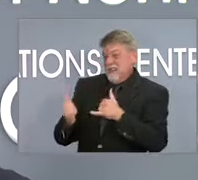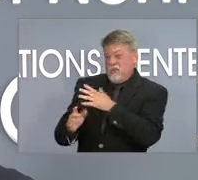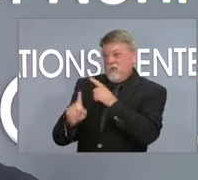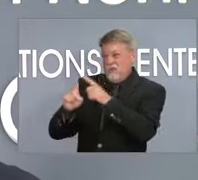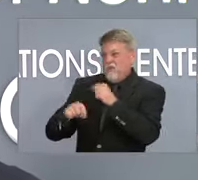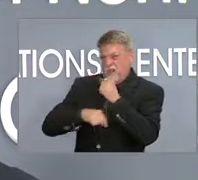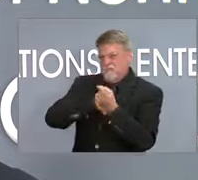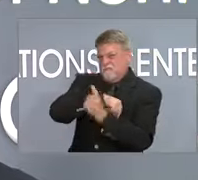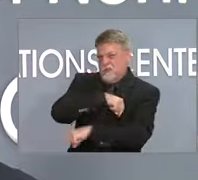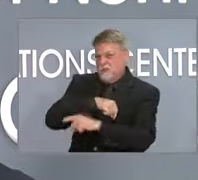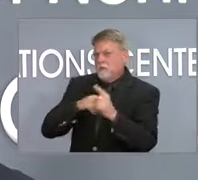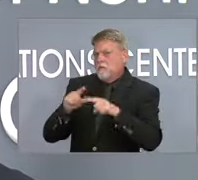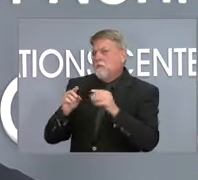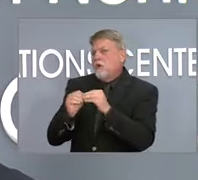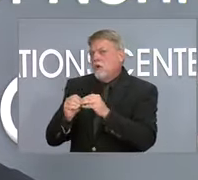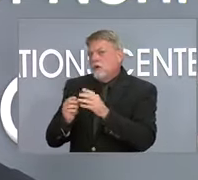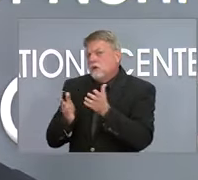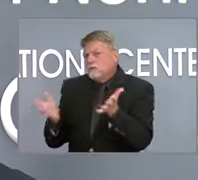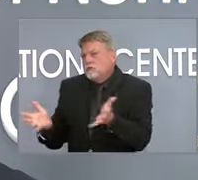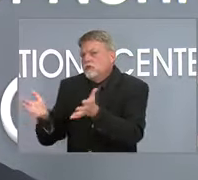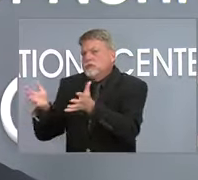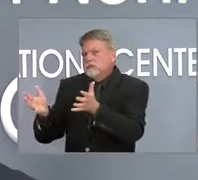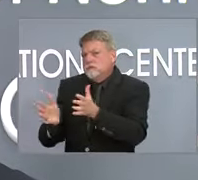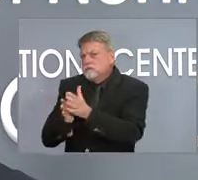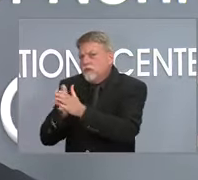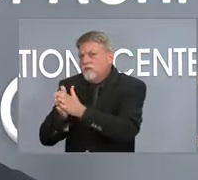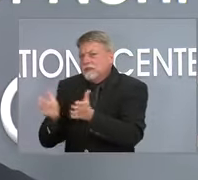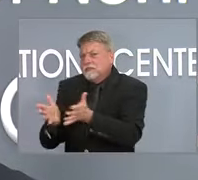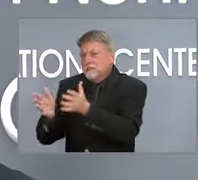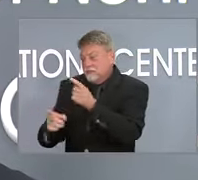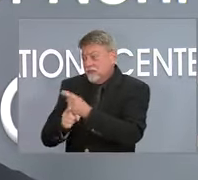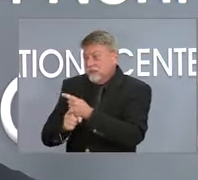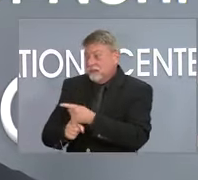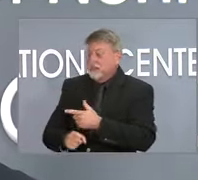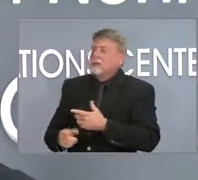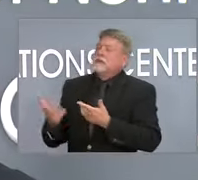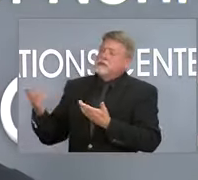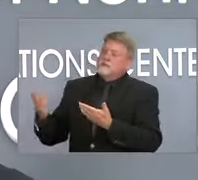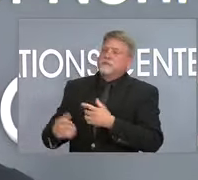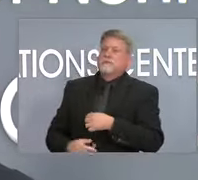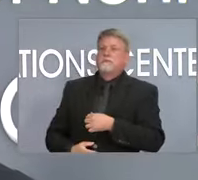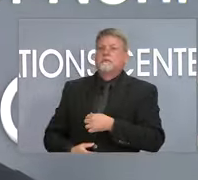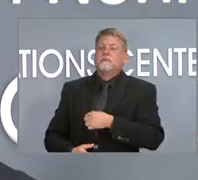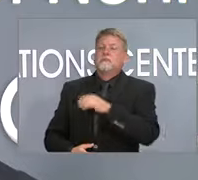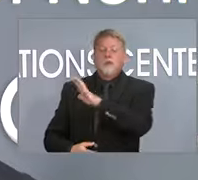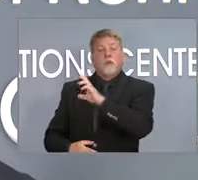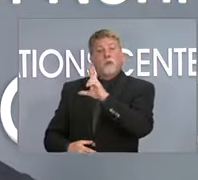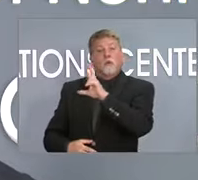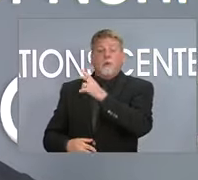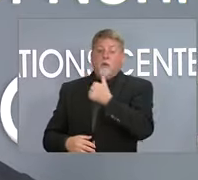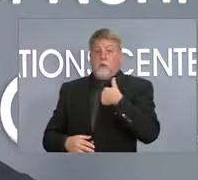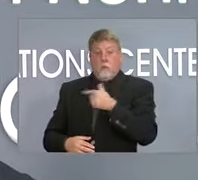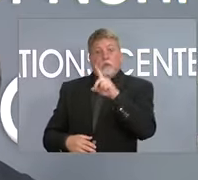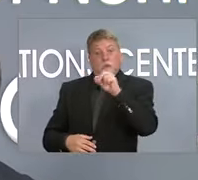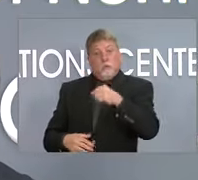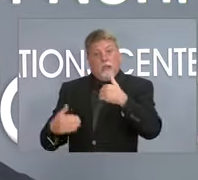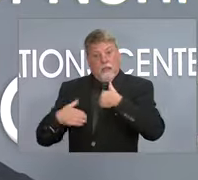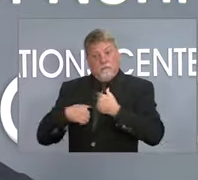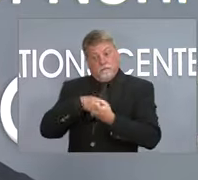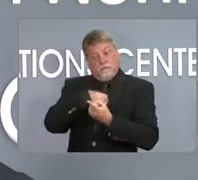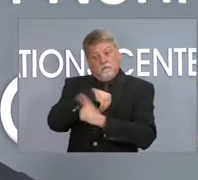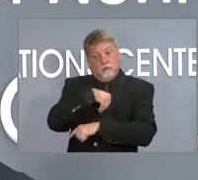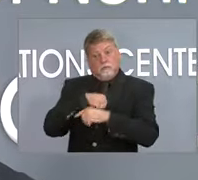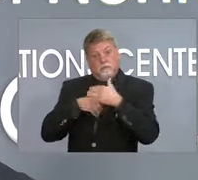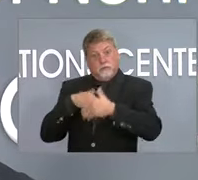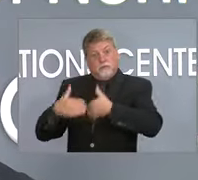employees. Well, you know, we're going to right now we're setting up discipline procedures for people who do